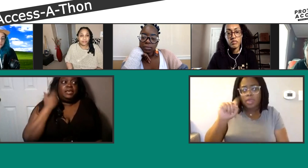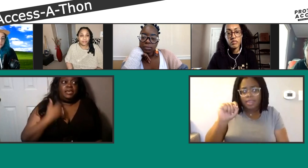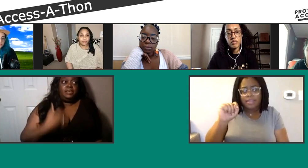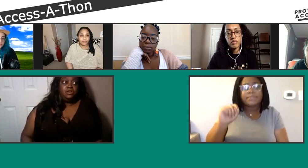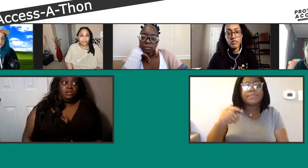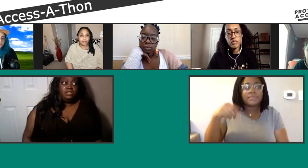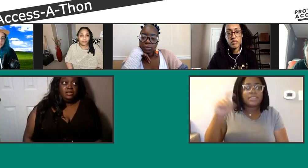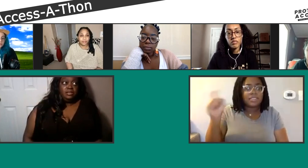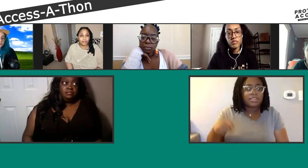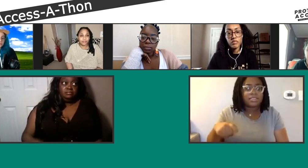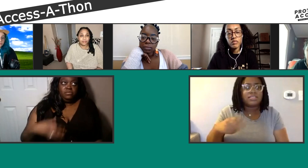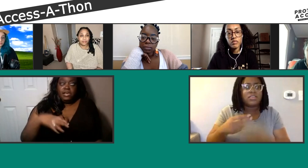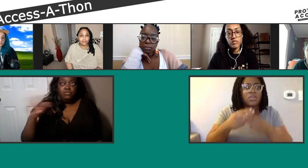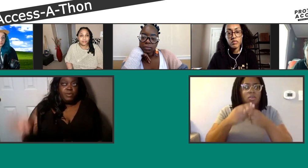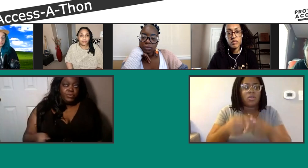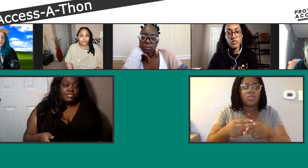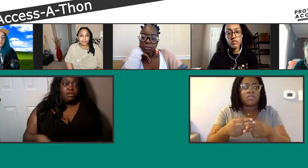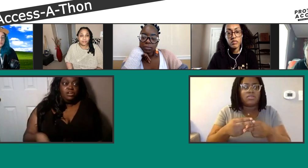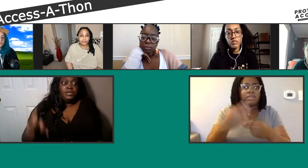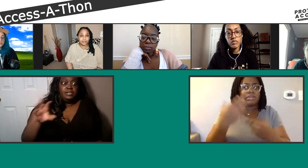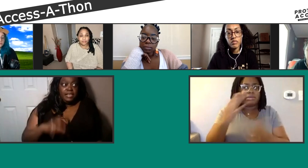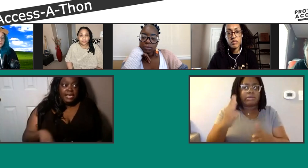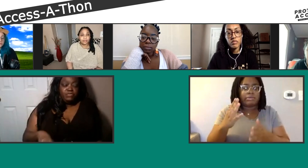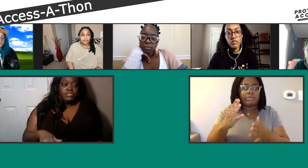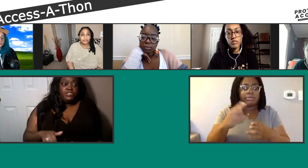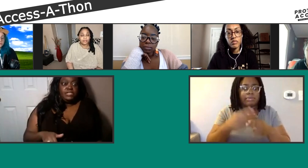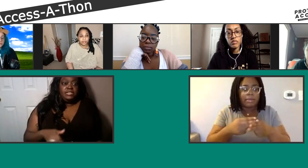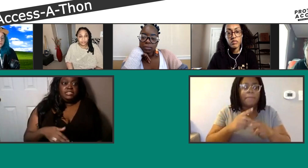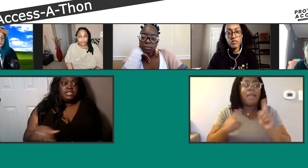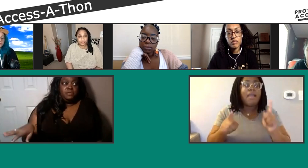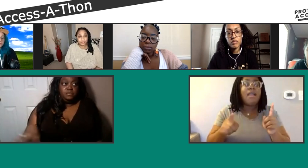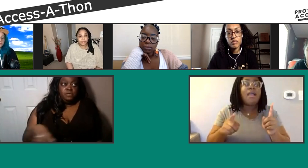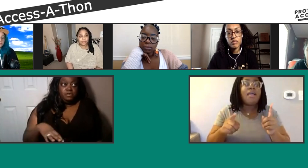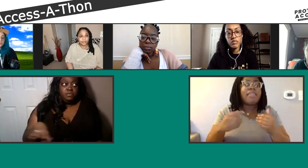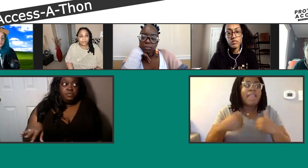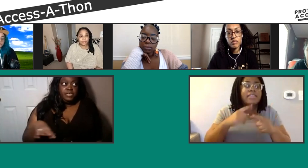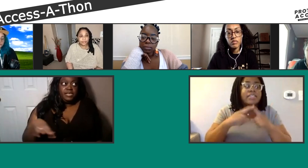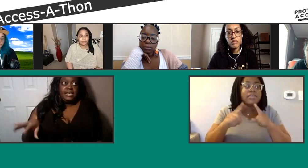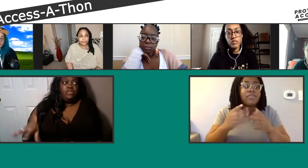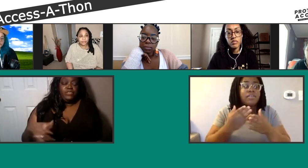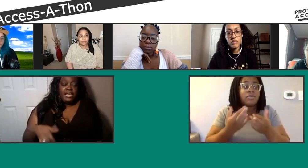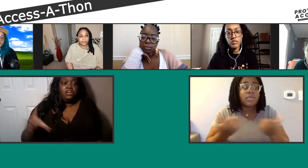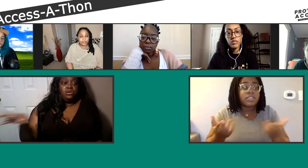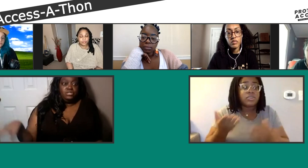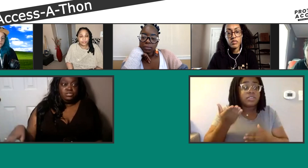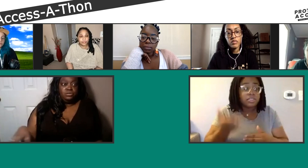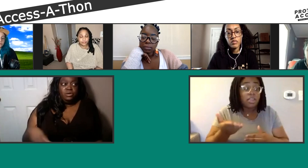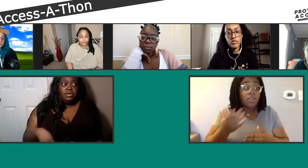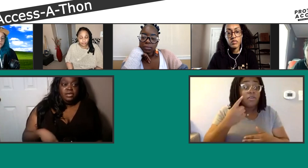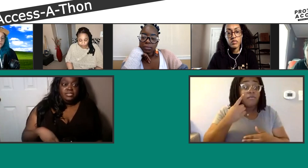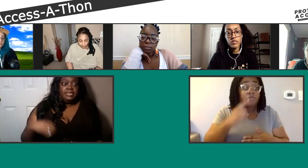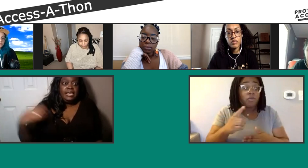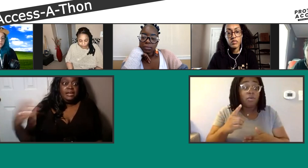it's called, um, well, I don't remember what it's called, but they have these facilities, JPS Health, that I can go to,